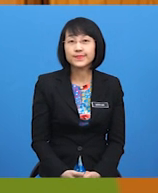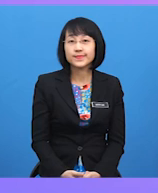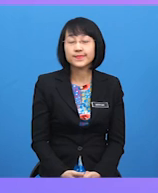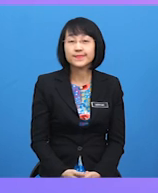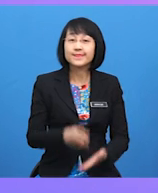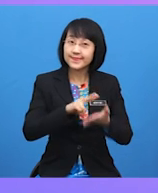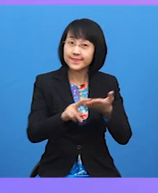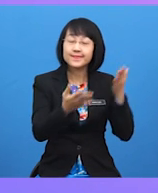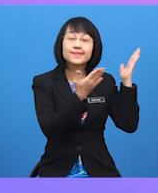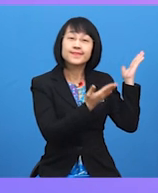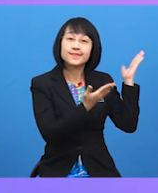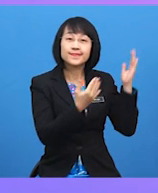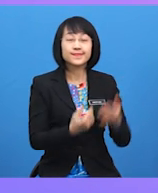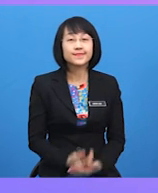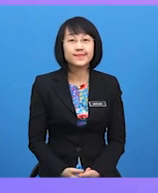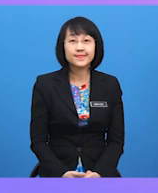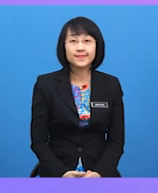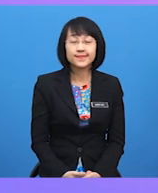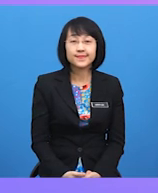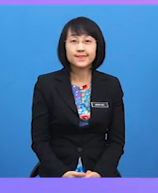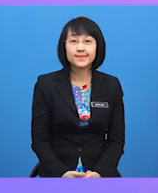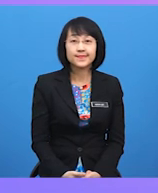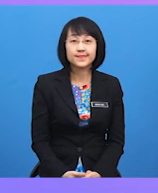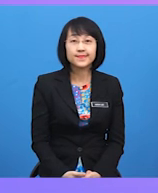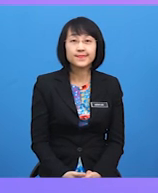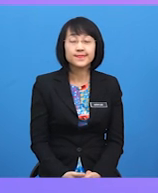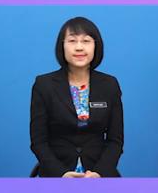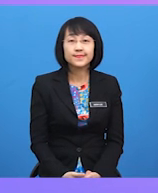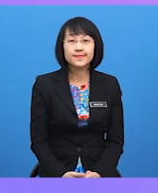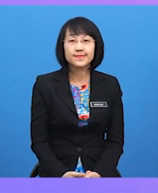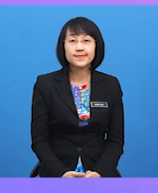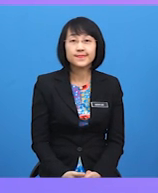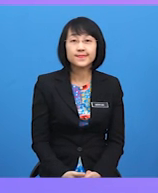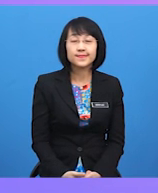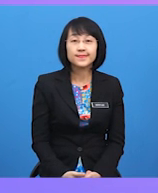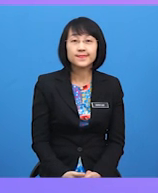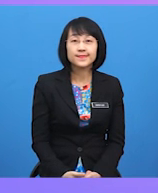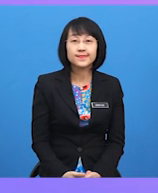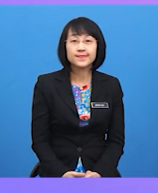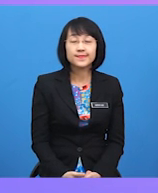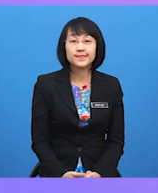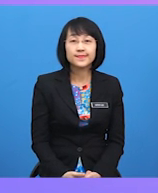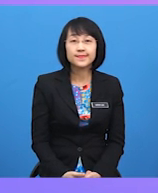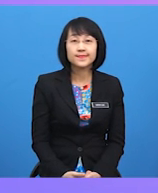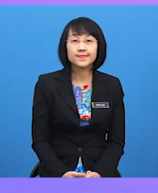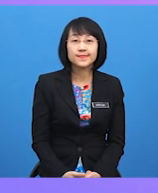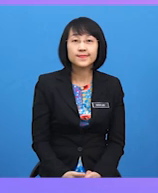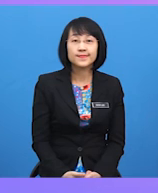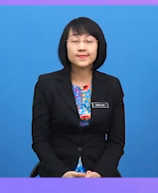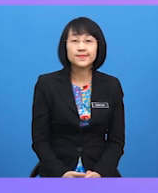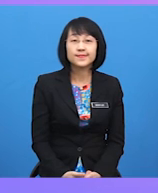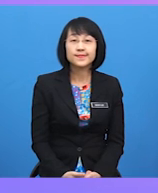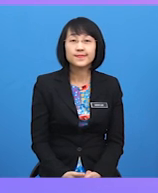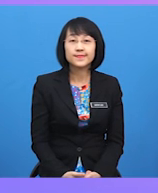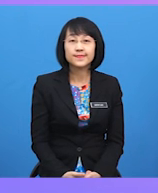You will definitely have great fun there. Hope this helps. I look forward to hearing